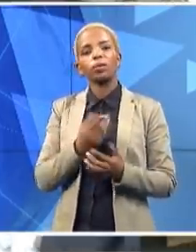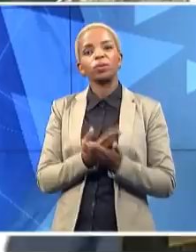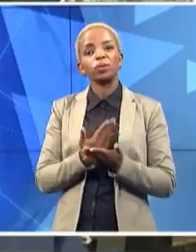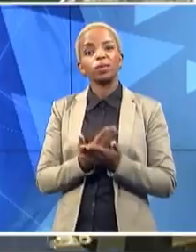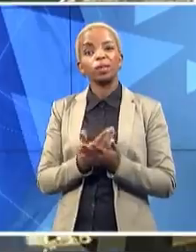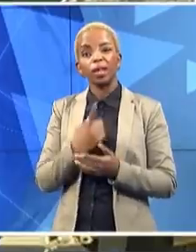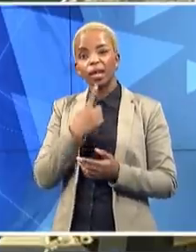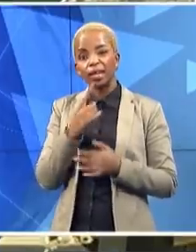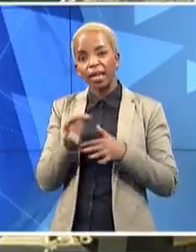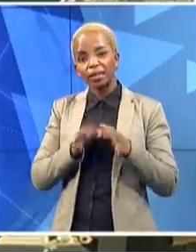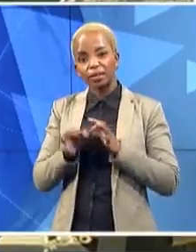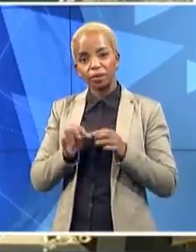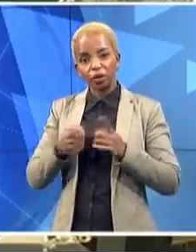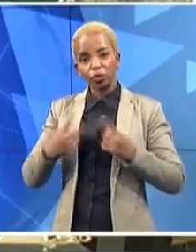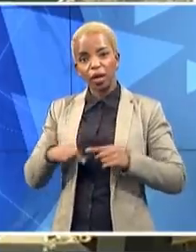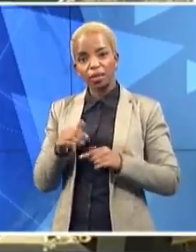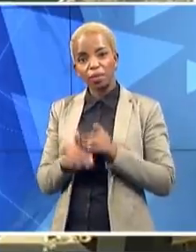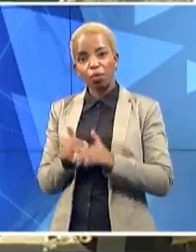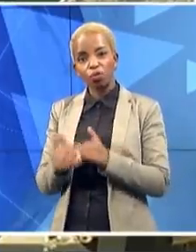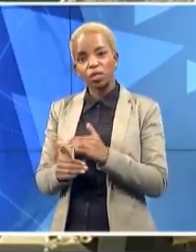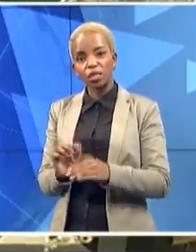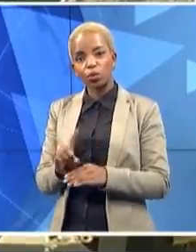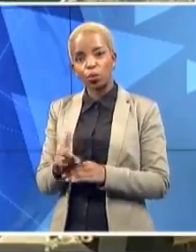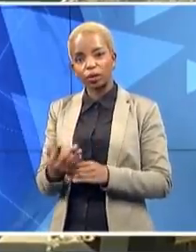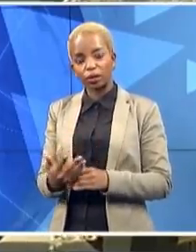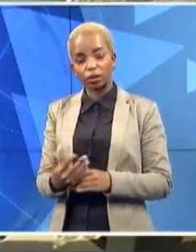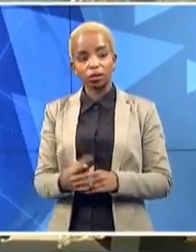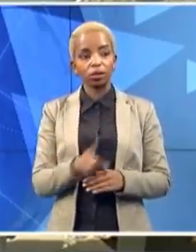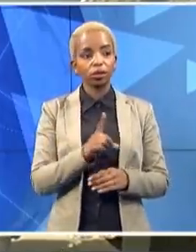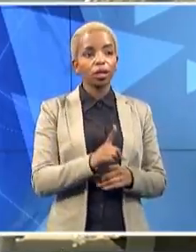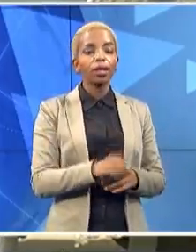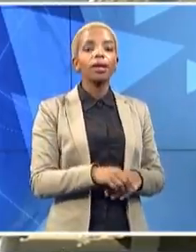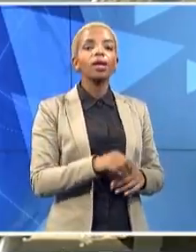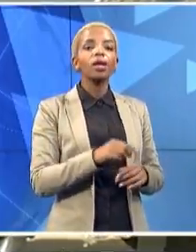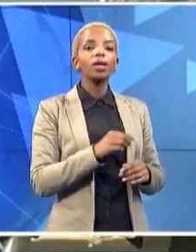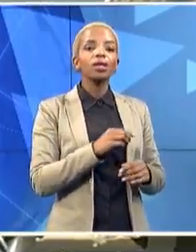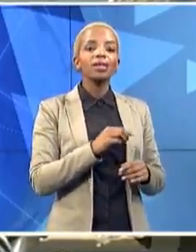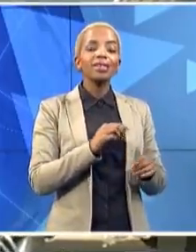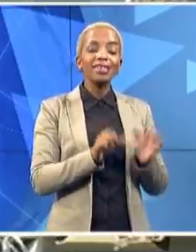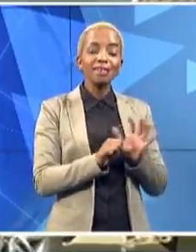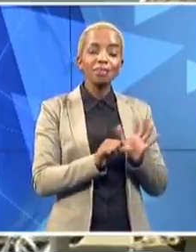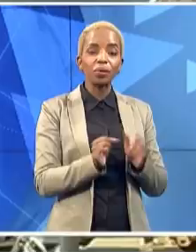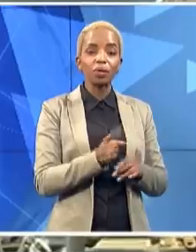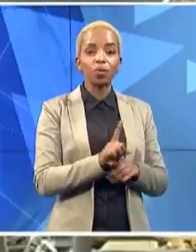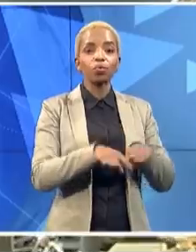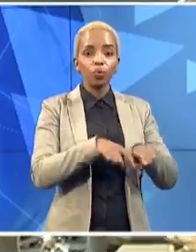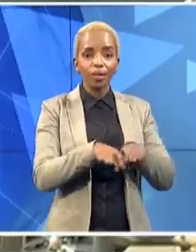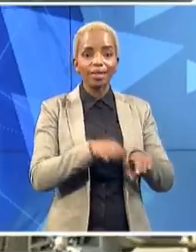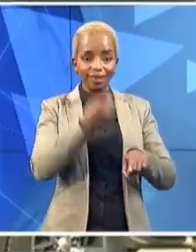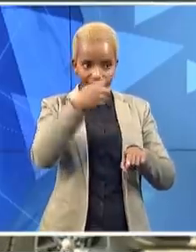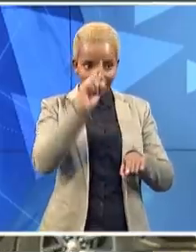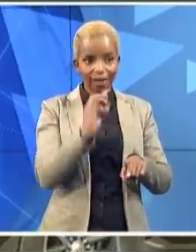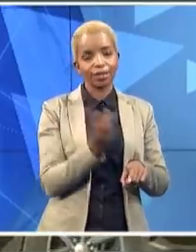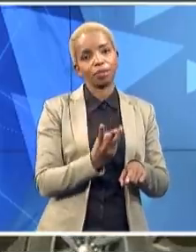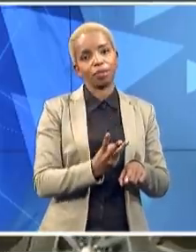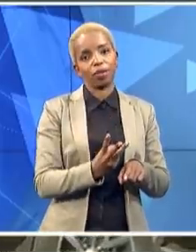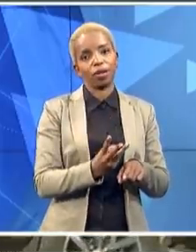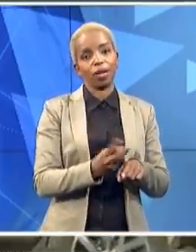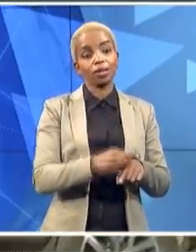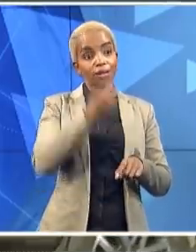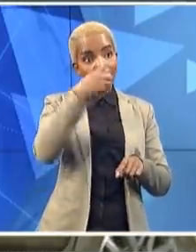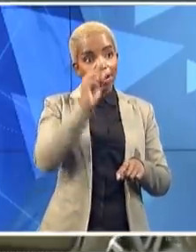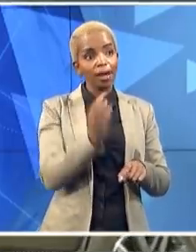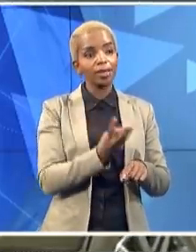thing for us is to make sure that we're testing the right people and that for the people that we're not testing, we give the right messages to. You know, the importance of